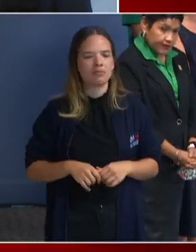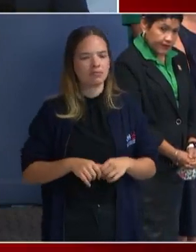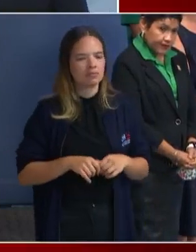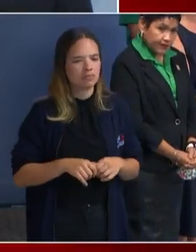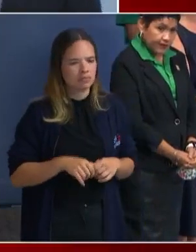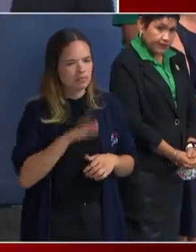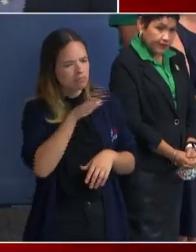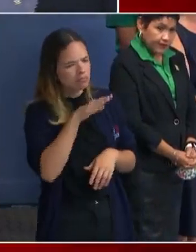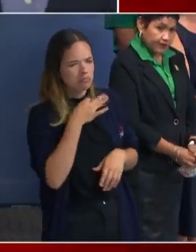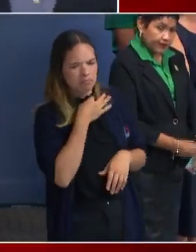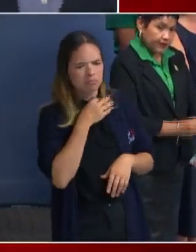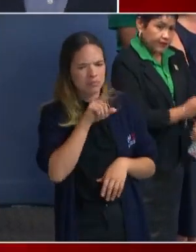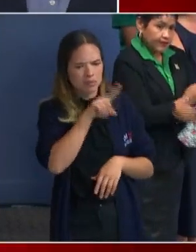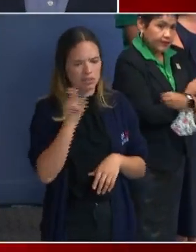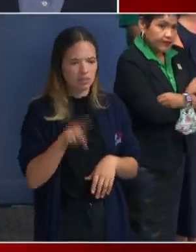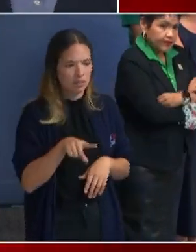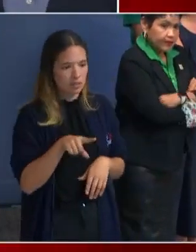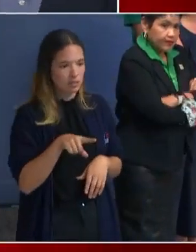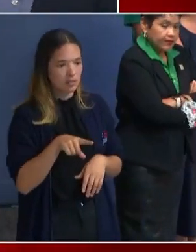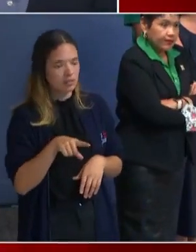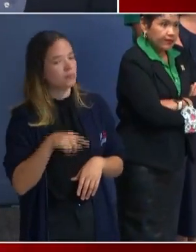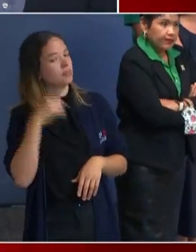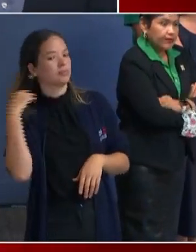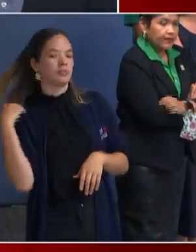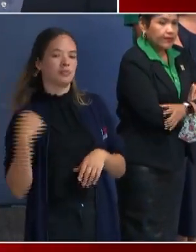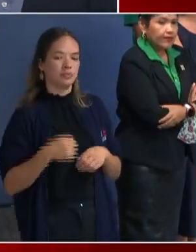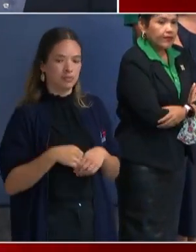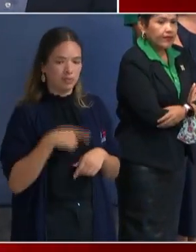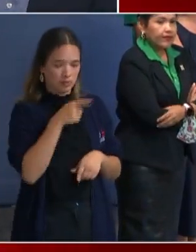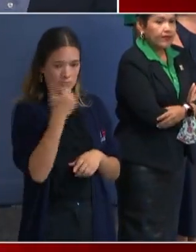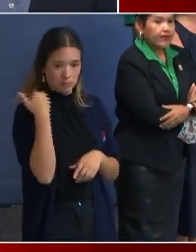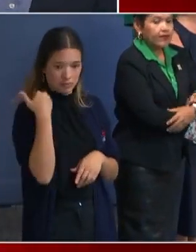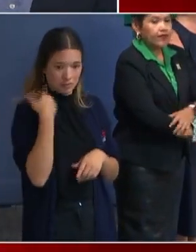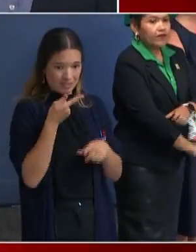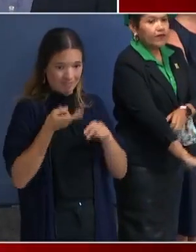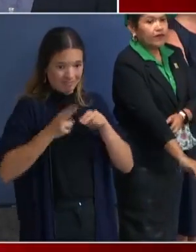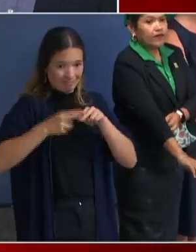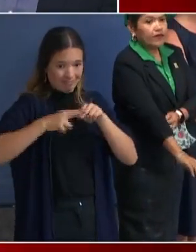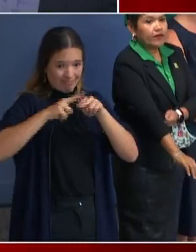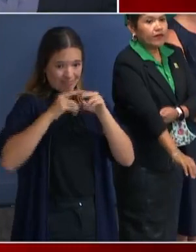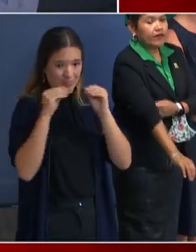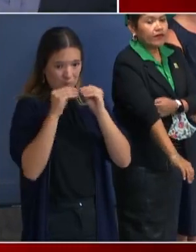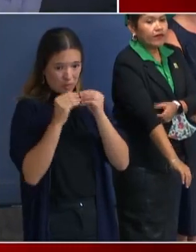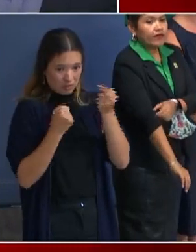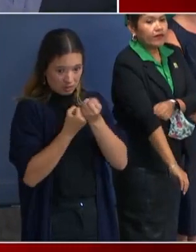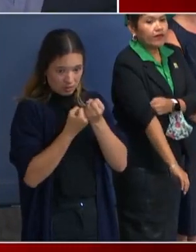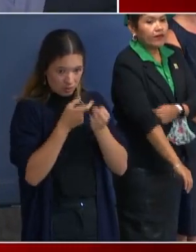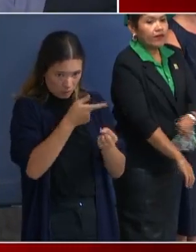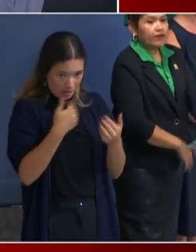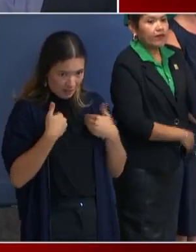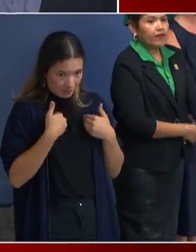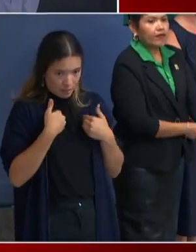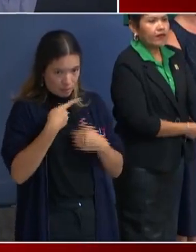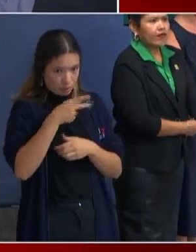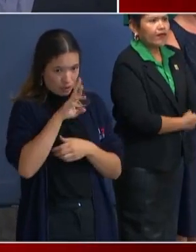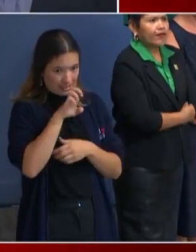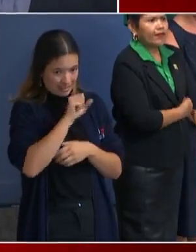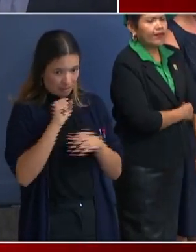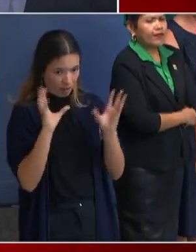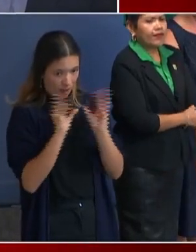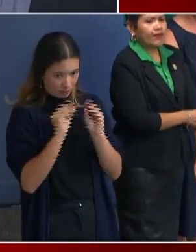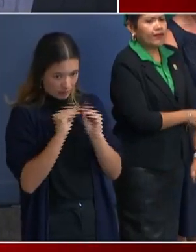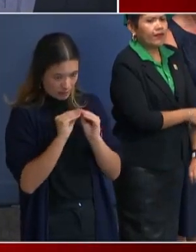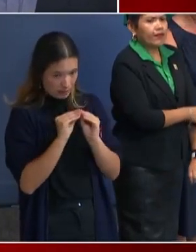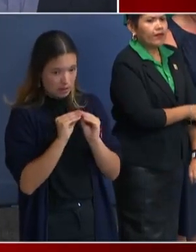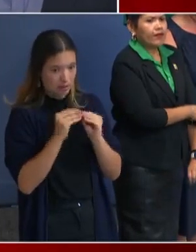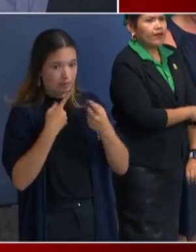in the past, when you have started ramping up enforcement of this, you've held a press conference. You've even noticed to parents and to students. It's usually at